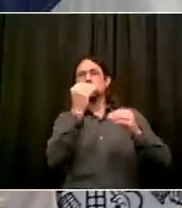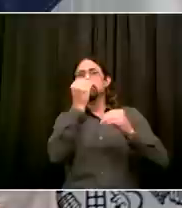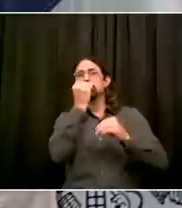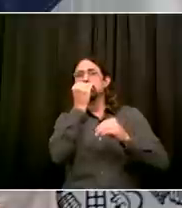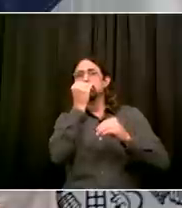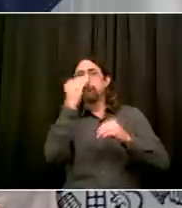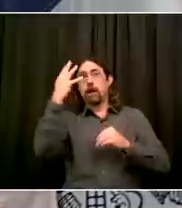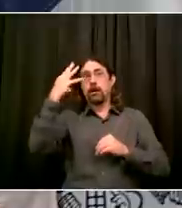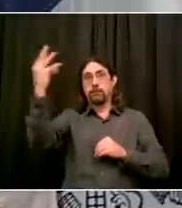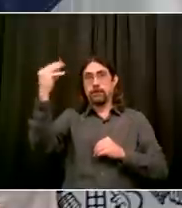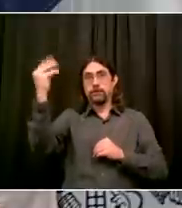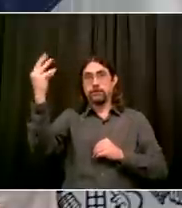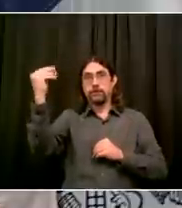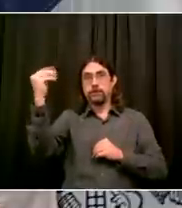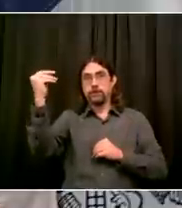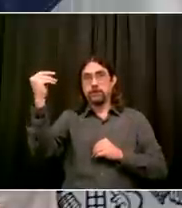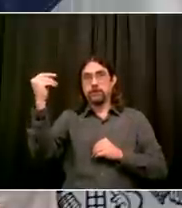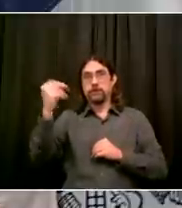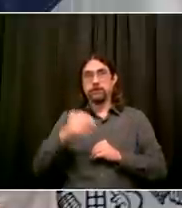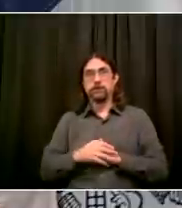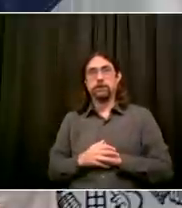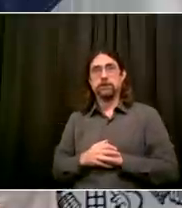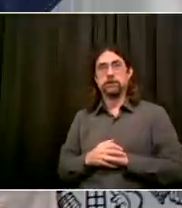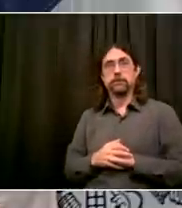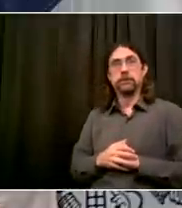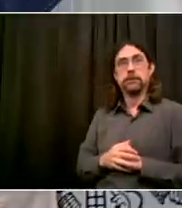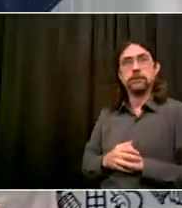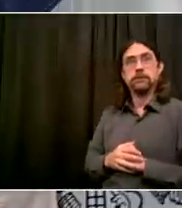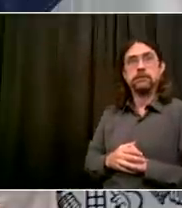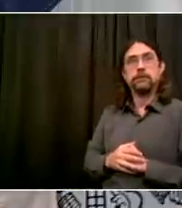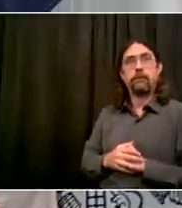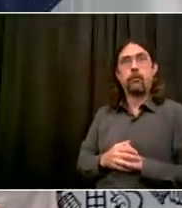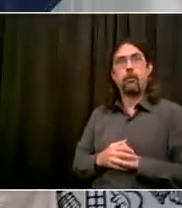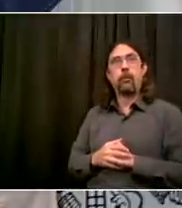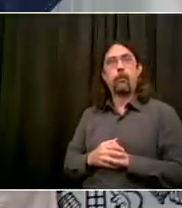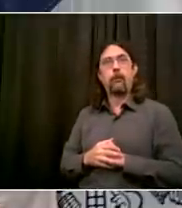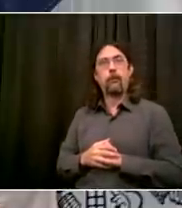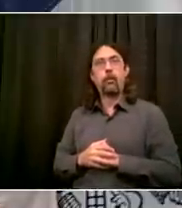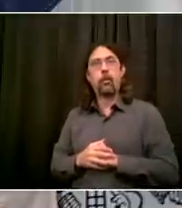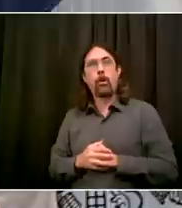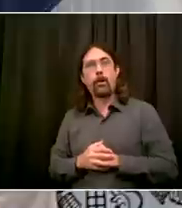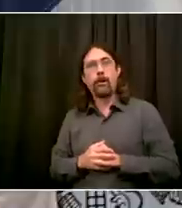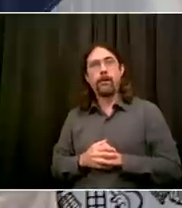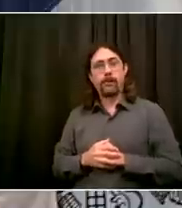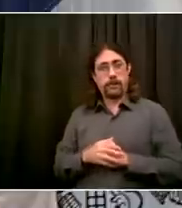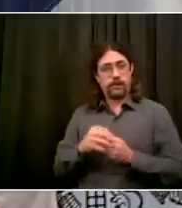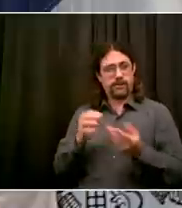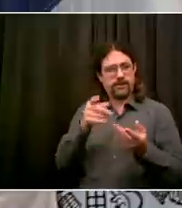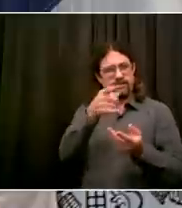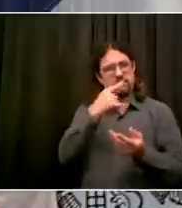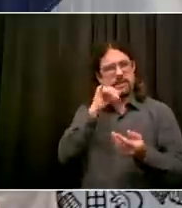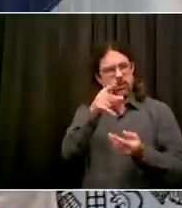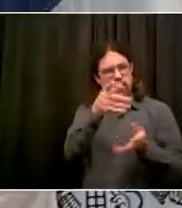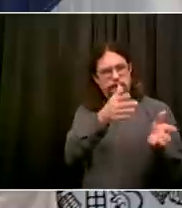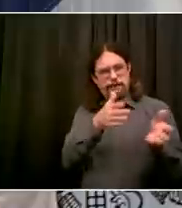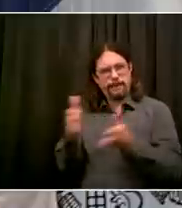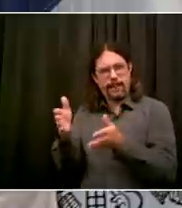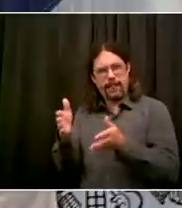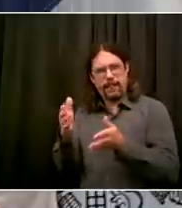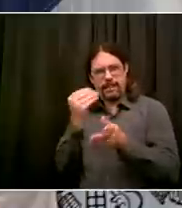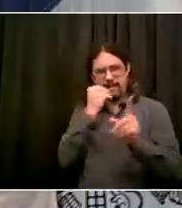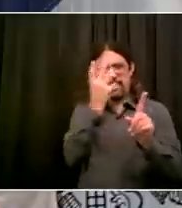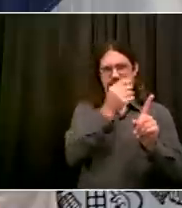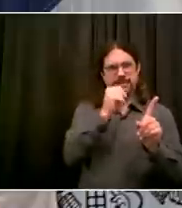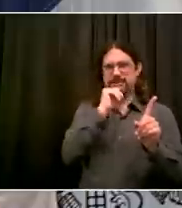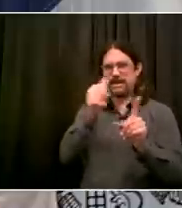to do it? No, I didn't say not willing, and I'm not concerned about the message. I'm saying I personally just prefer outdoor dining, and so long as